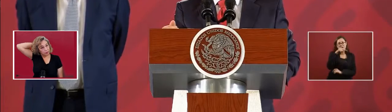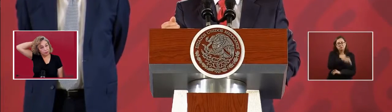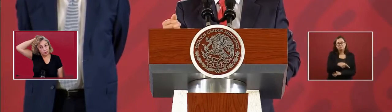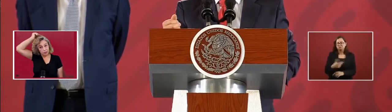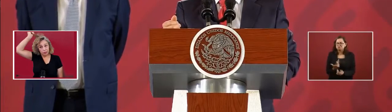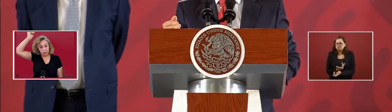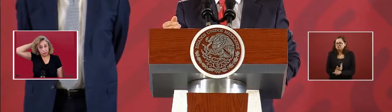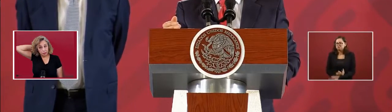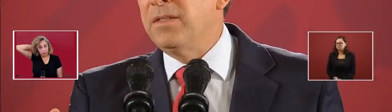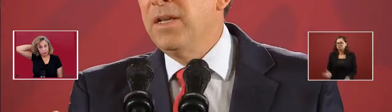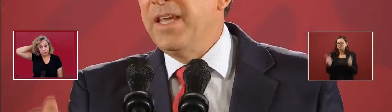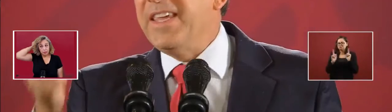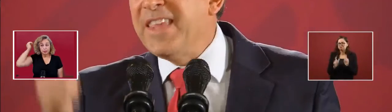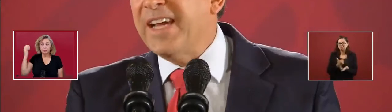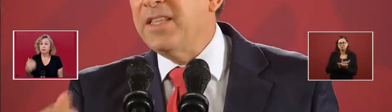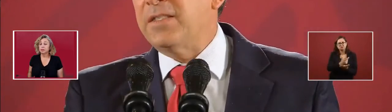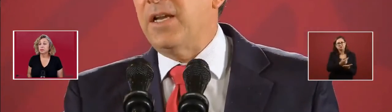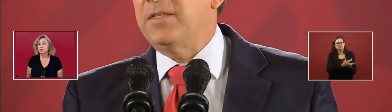Factor coming of June